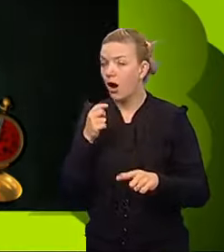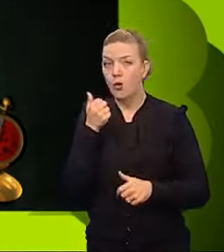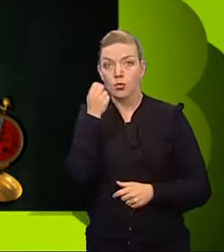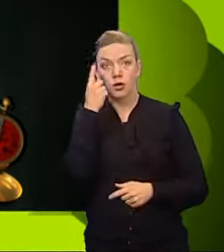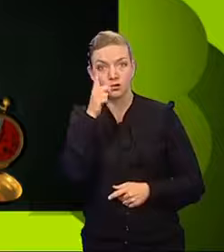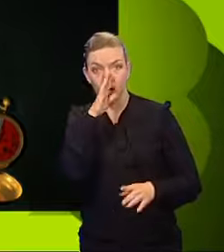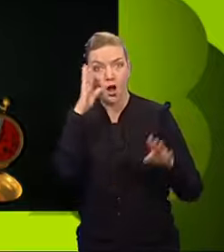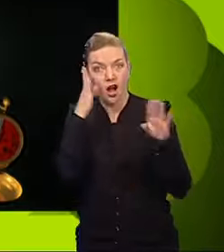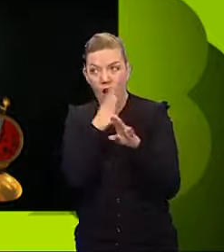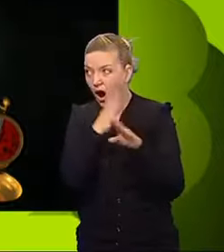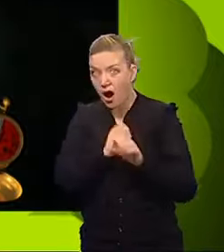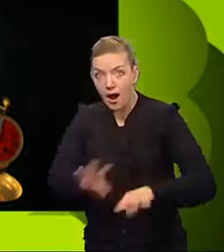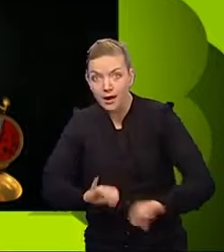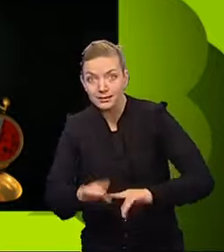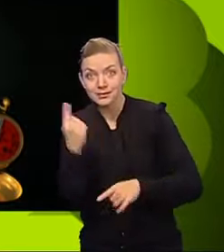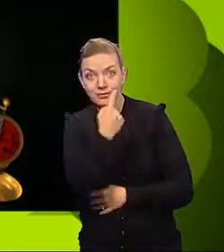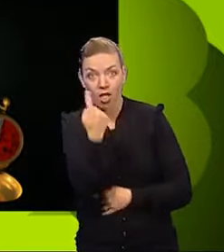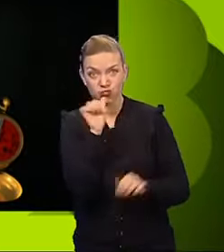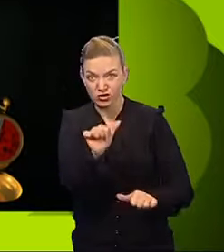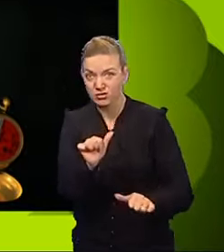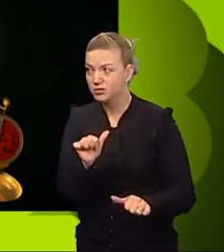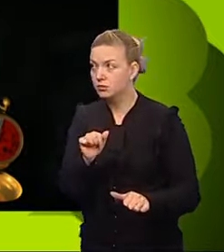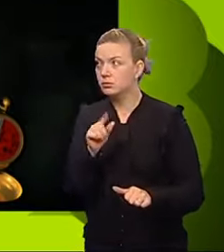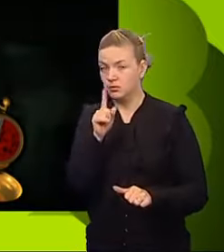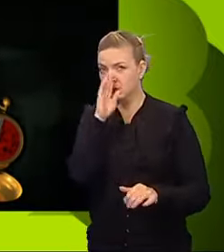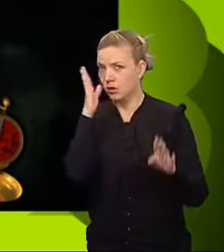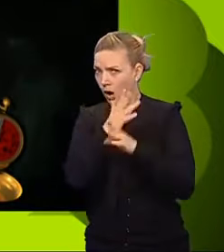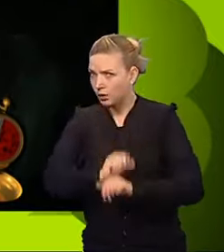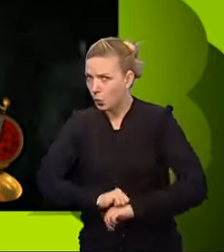Hide the body parts yourself. But make sure you hide them well.